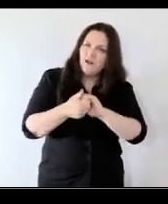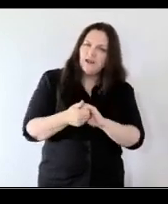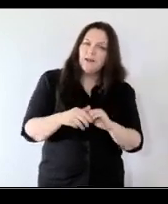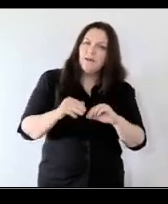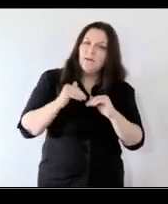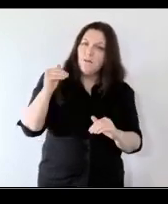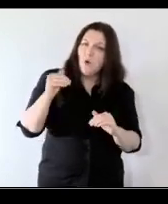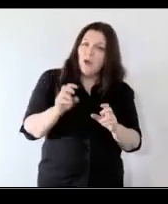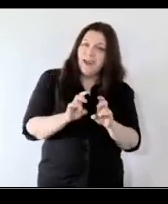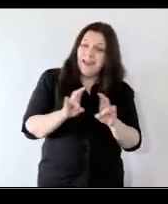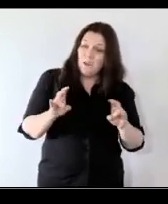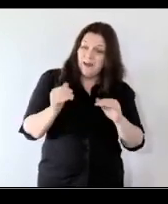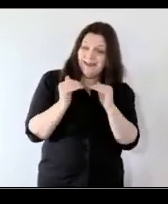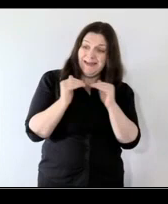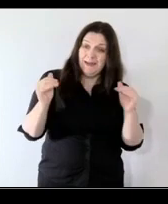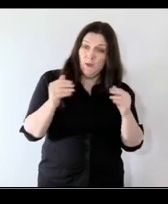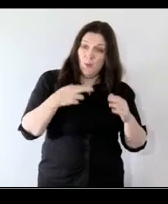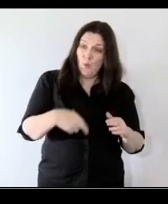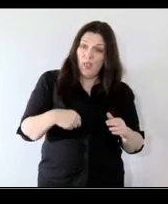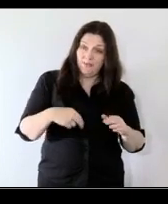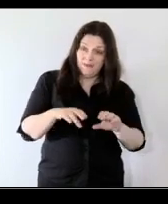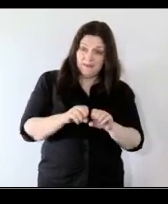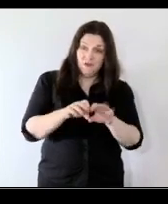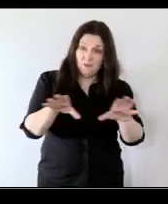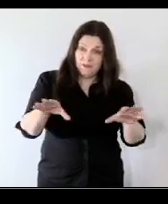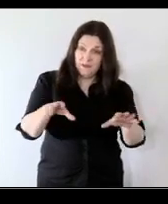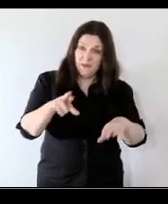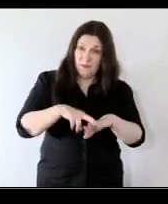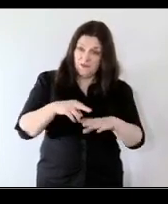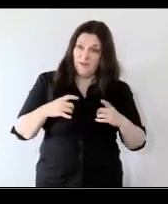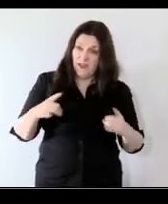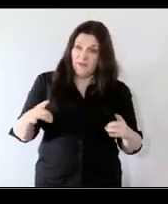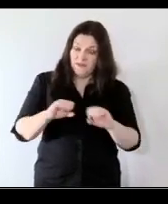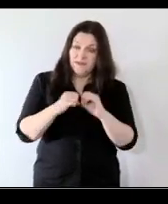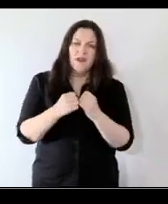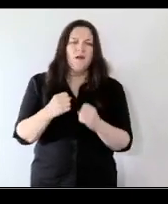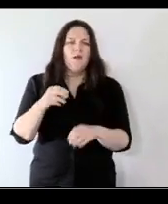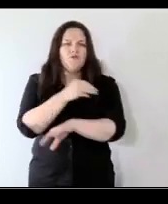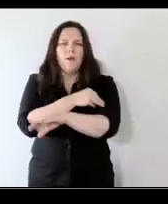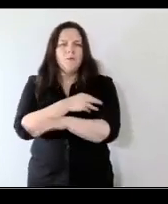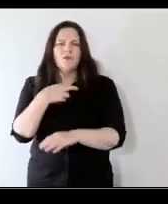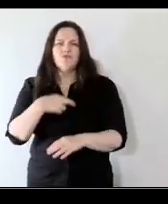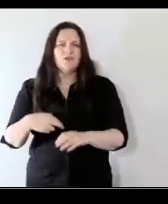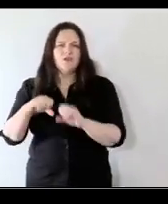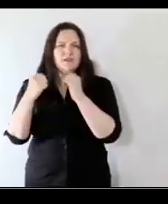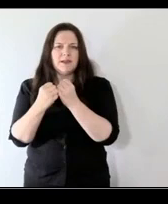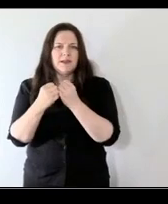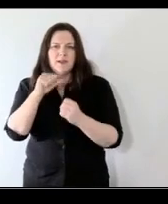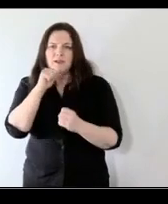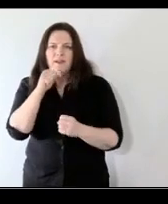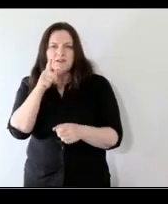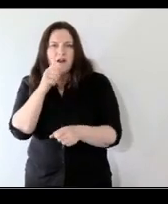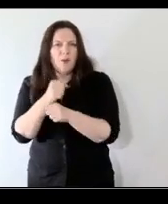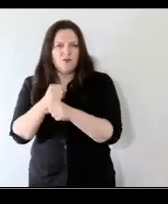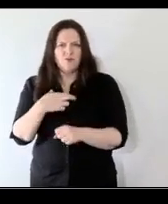equally wealth is distributed the better the health of that society and you went on to write the problems in rich countries are not caused by society not being rich